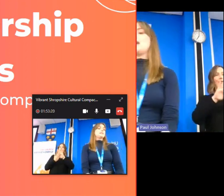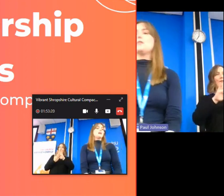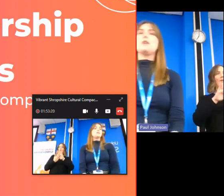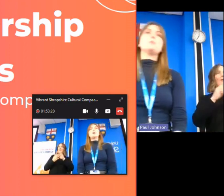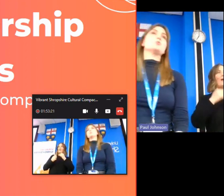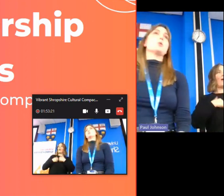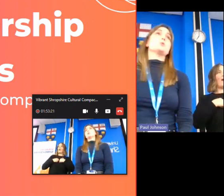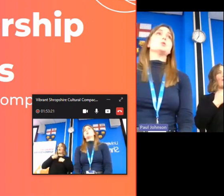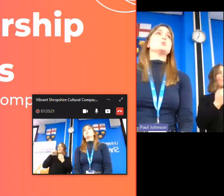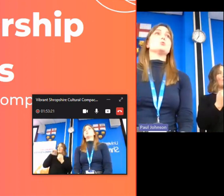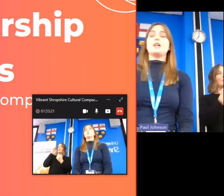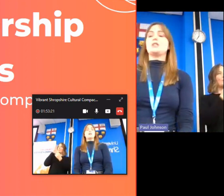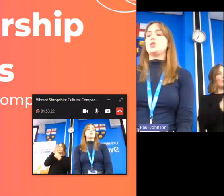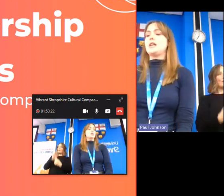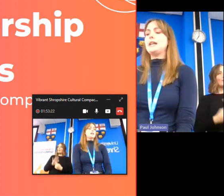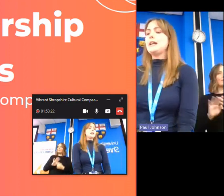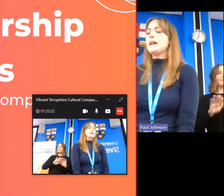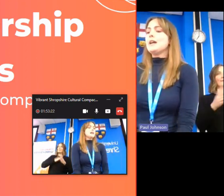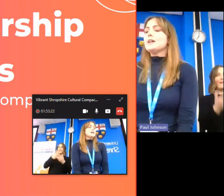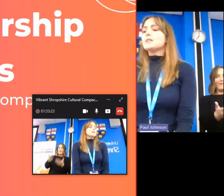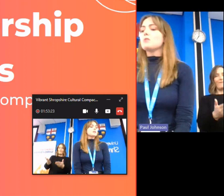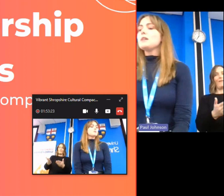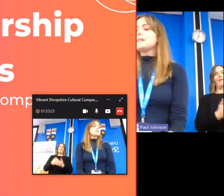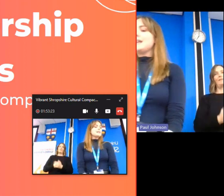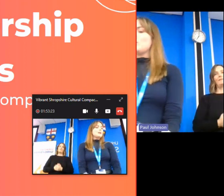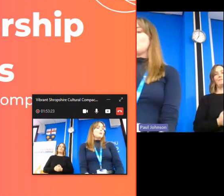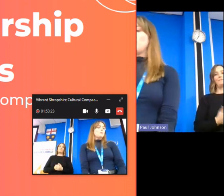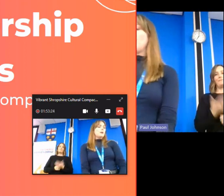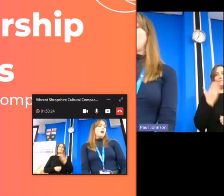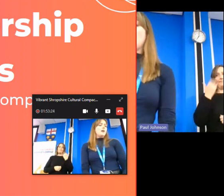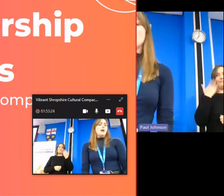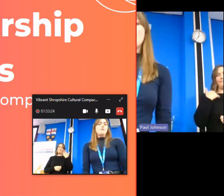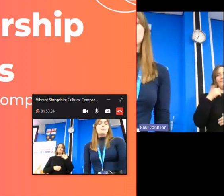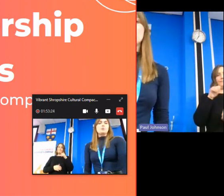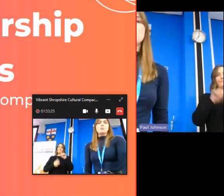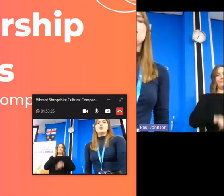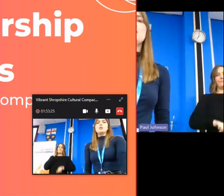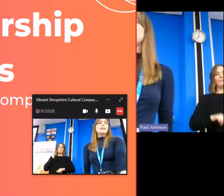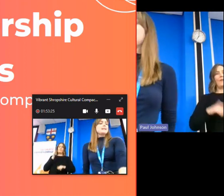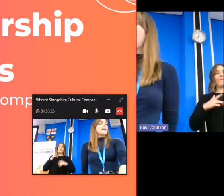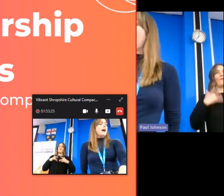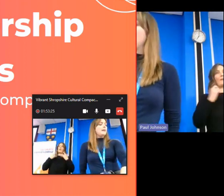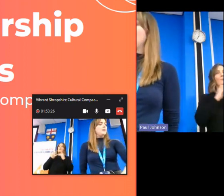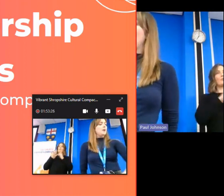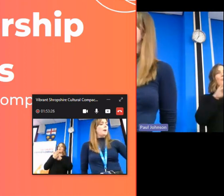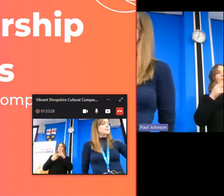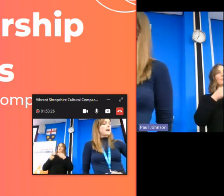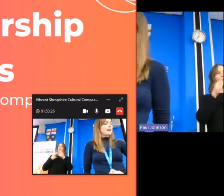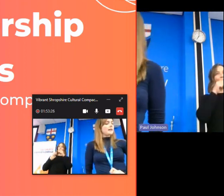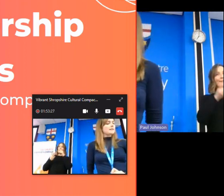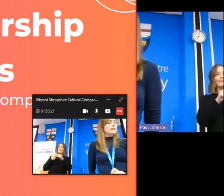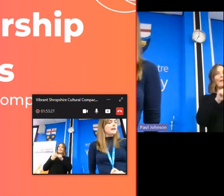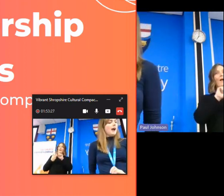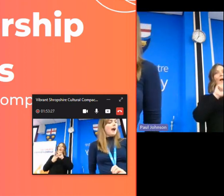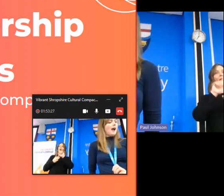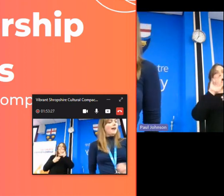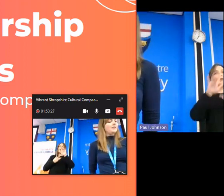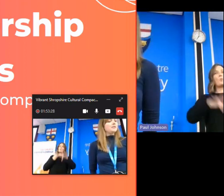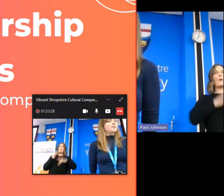our priorities and the vibrant shropshire cultural strategy so recently we have begun a vibrant shropshire newsletter and a website